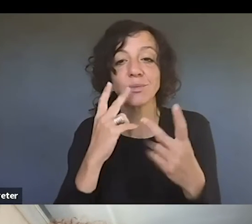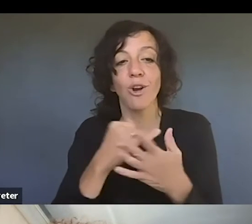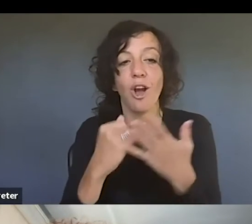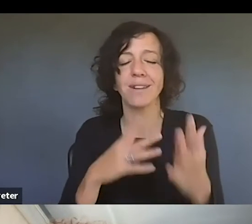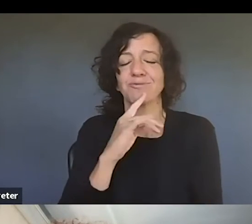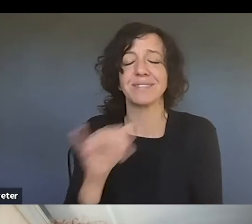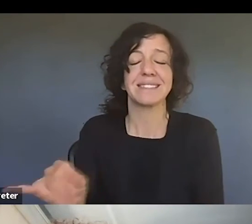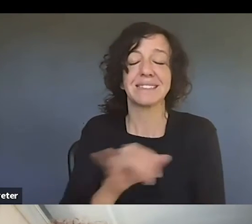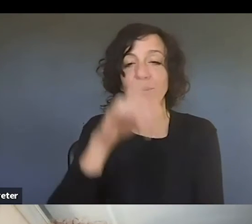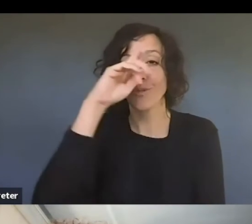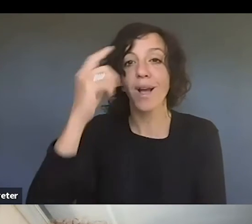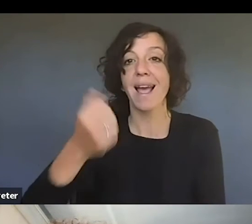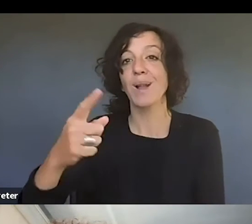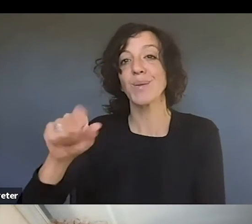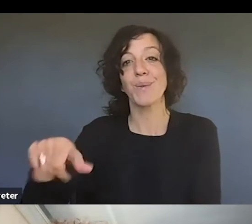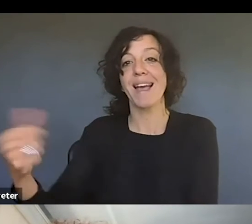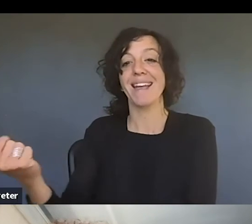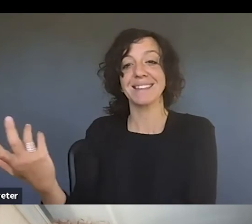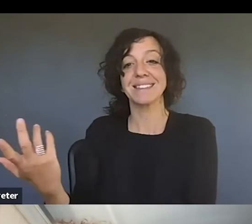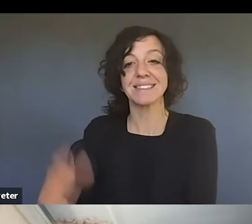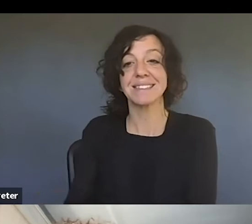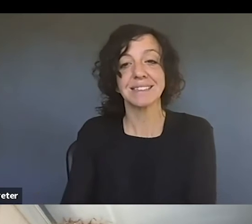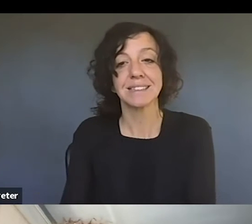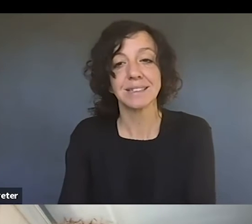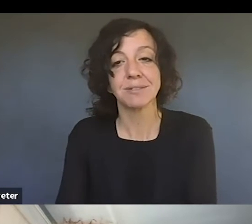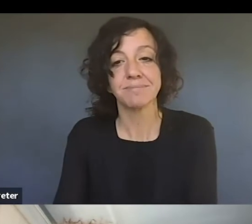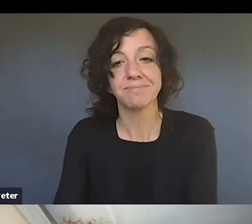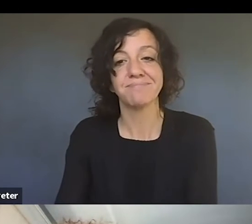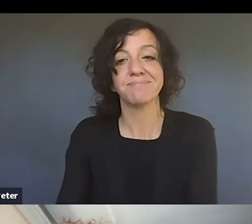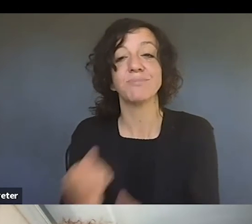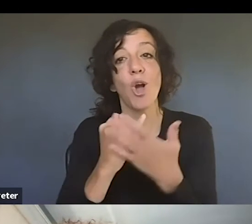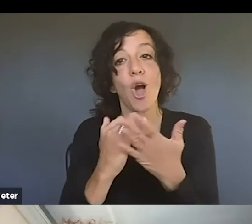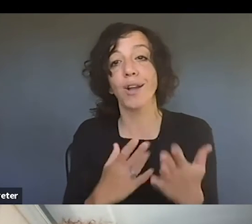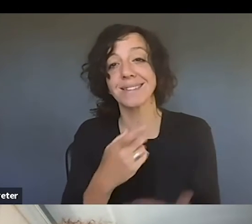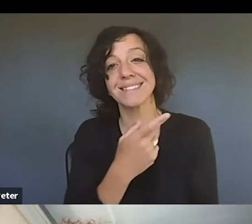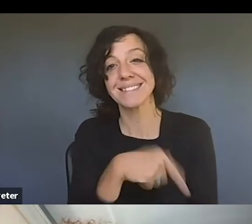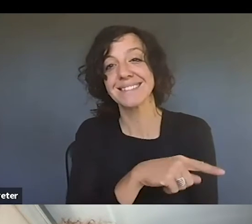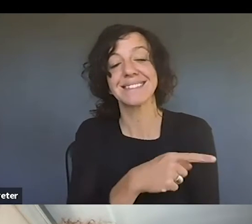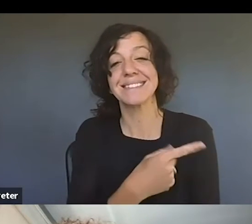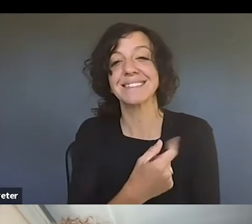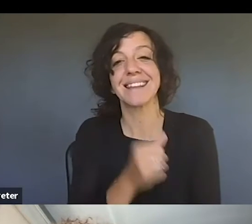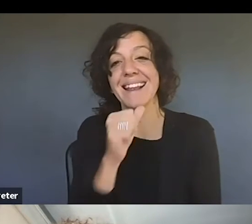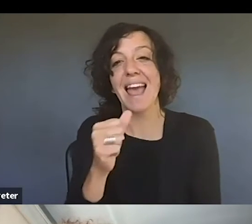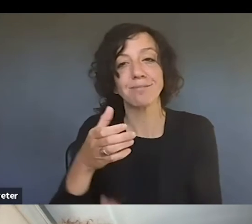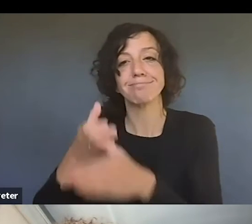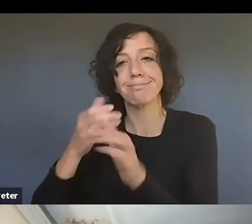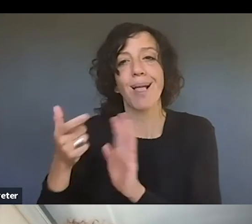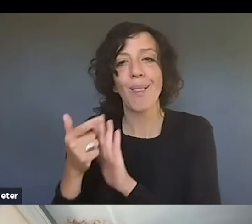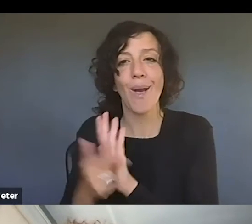else, you know, people are, you know, they're artists, they're not lawyers, right? So, you know, you